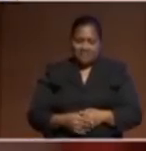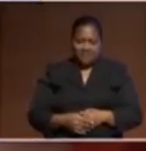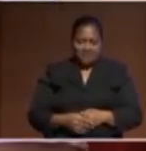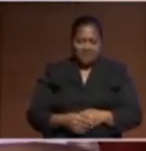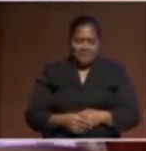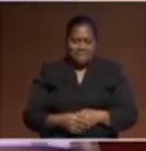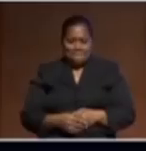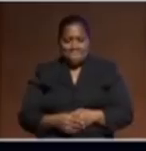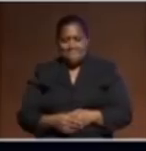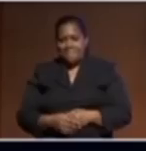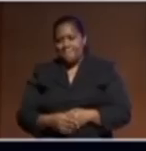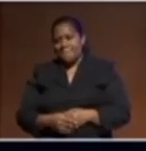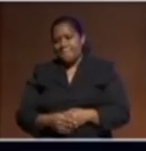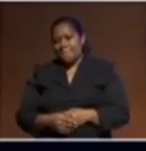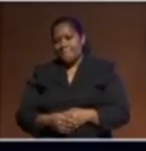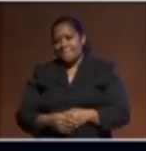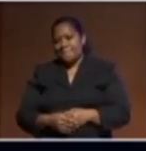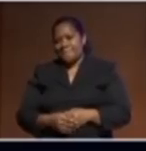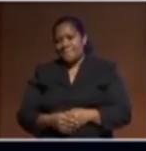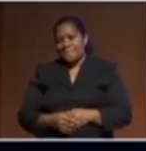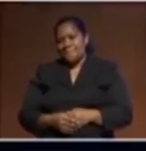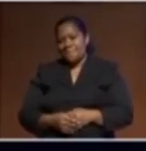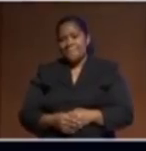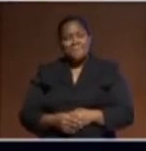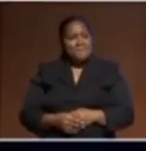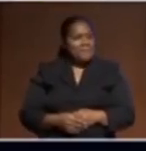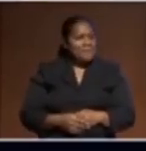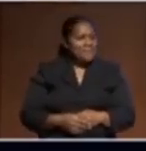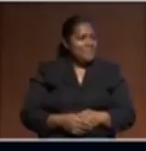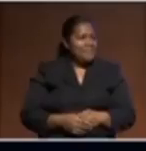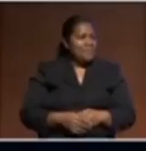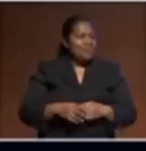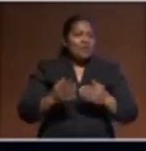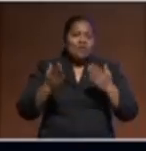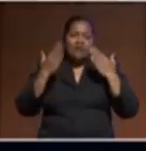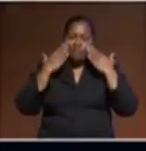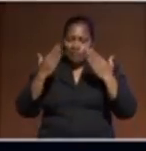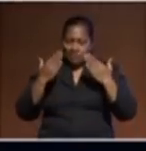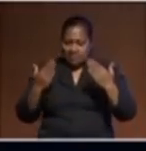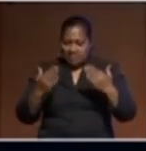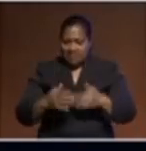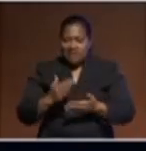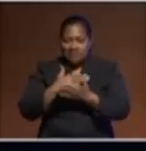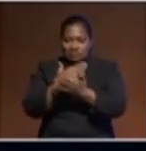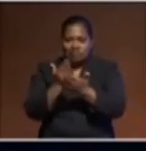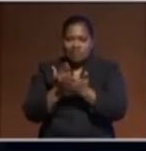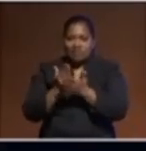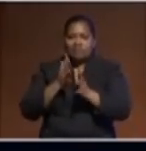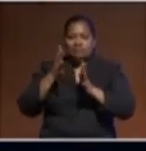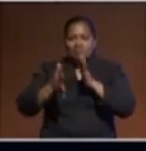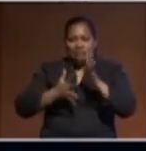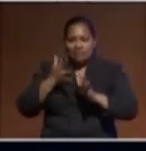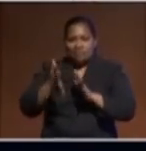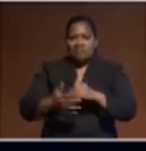many young women leaders out there who will appreciate your frankness and in sharing that story. I